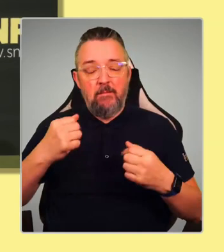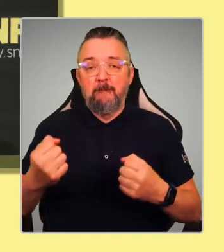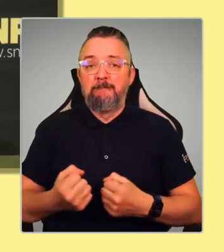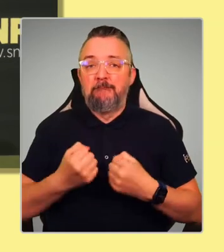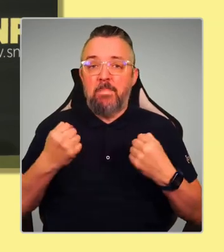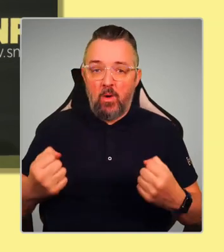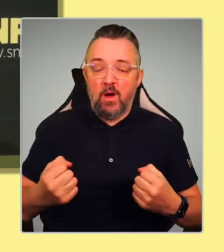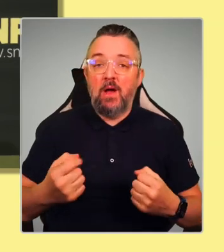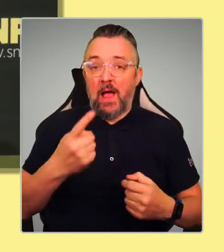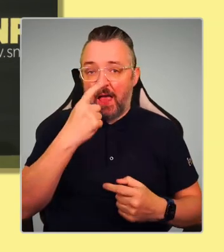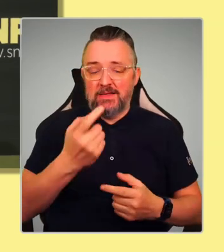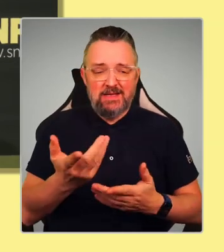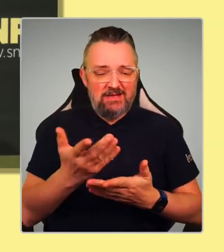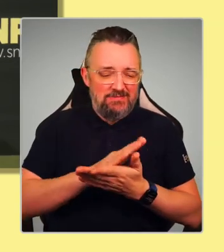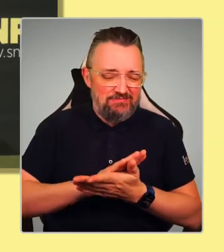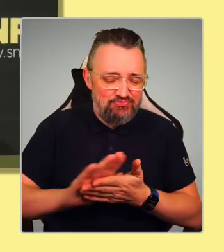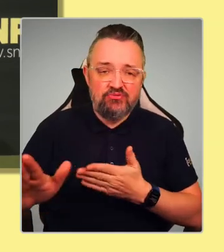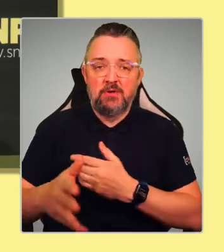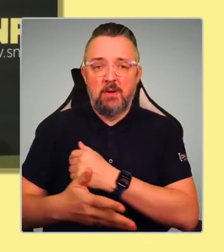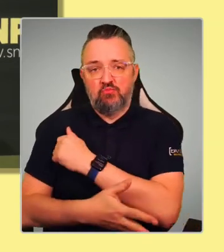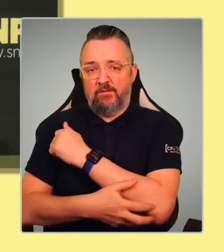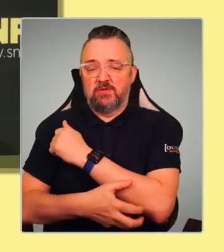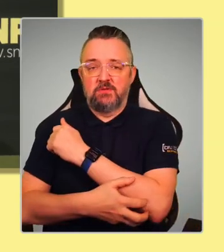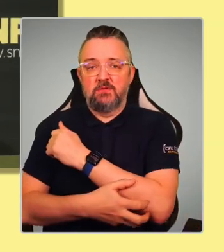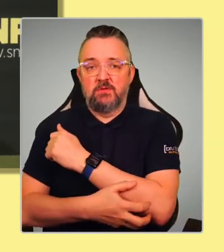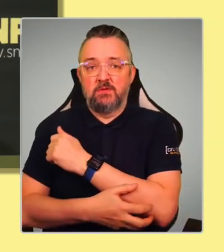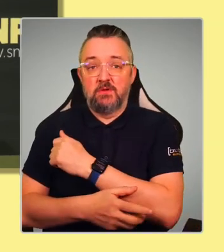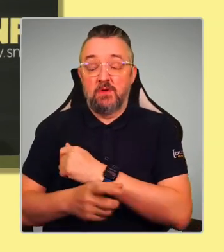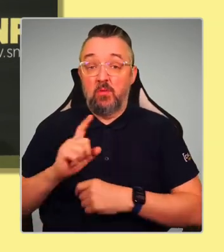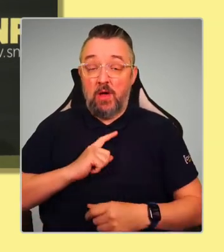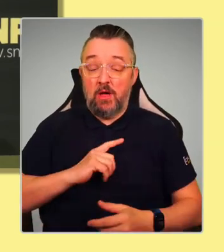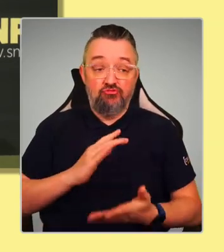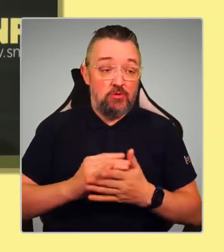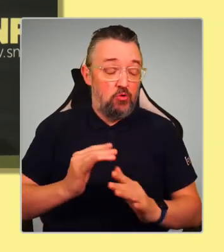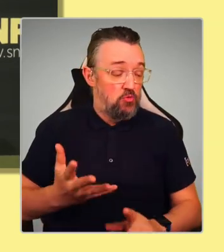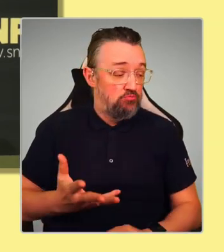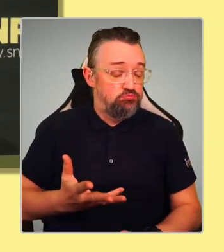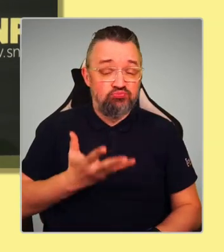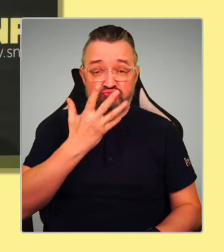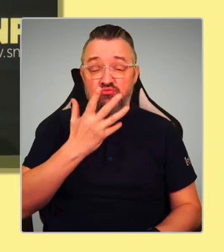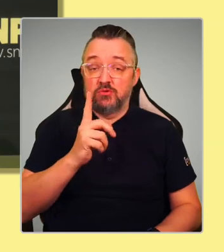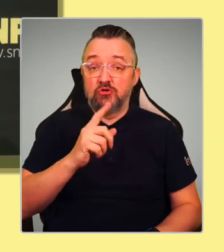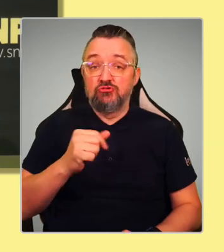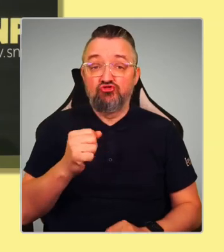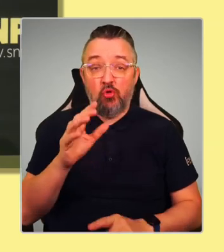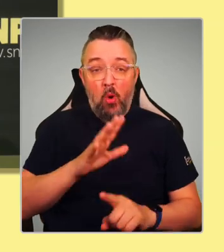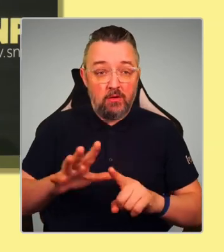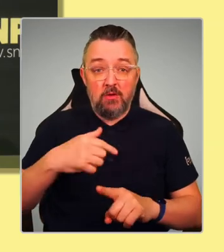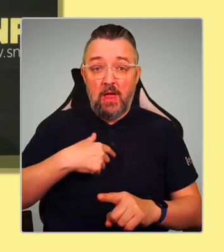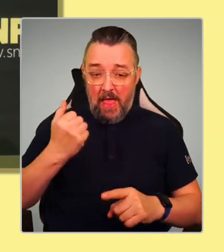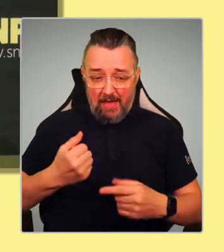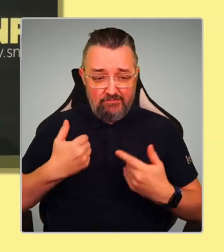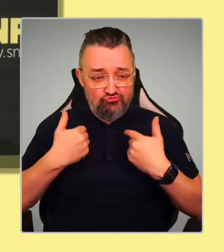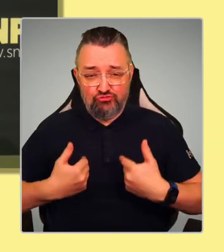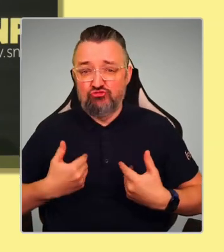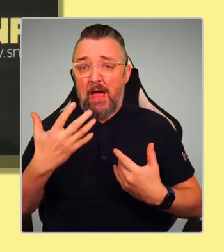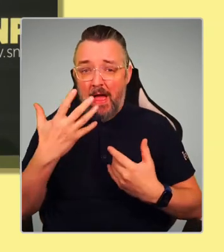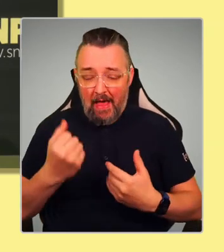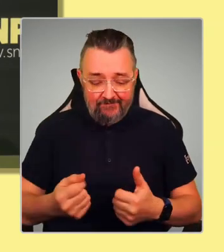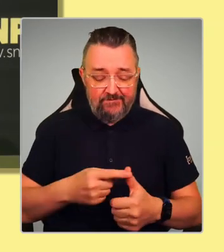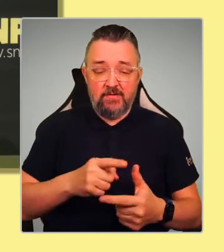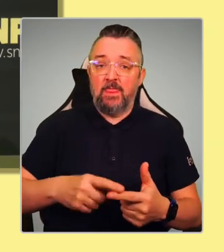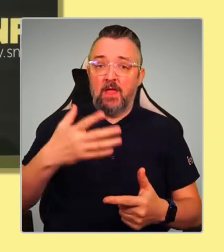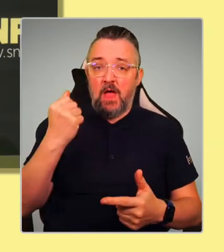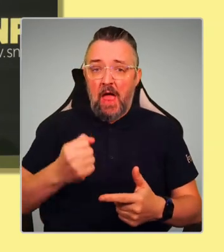scourge once and for all, because it's a disgrace that in Scotland, with the wealth that we have, the resources that we have,